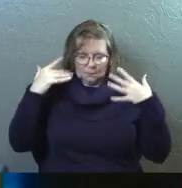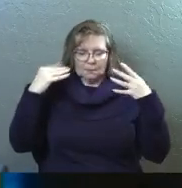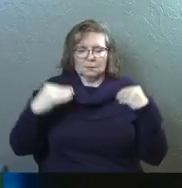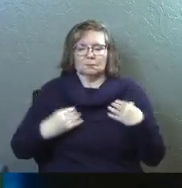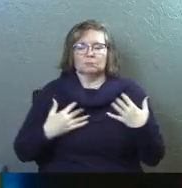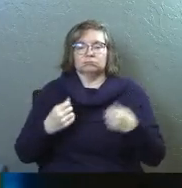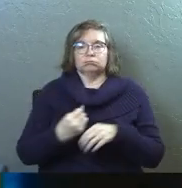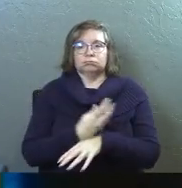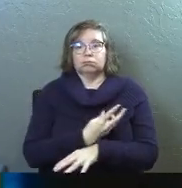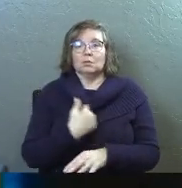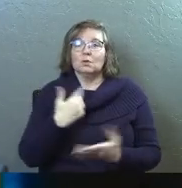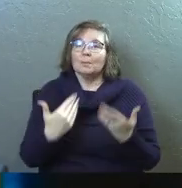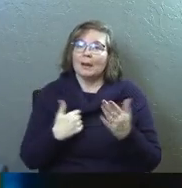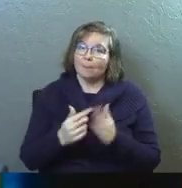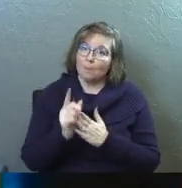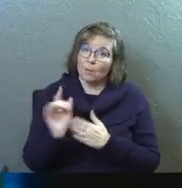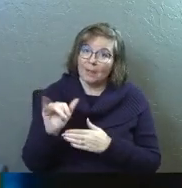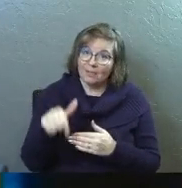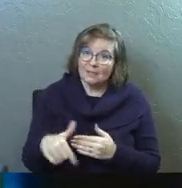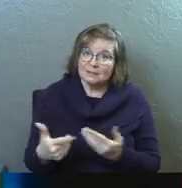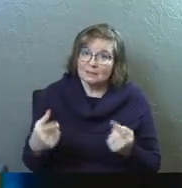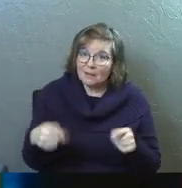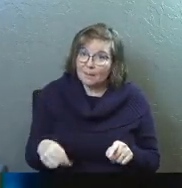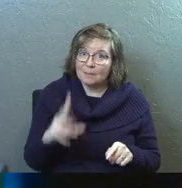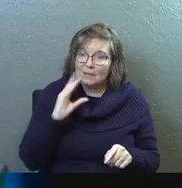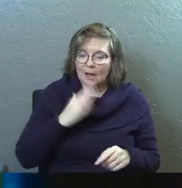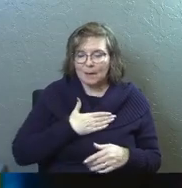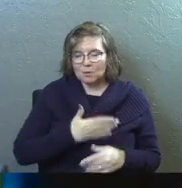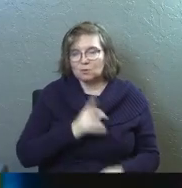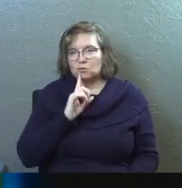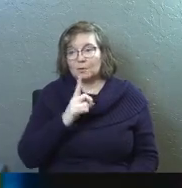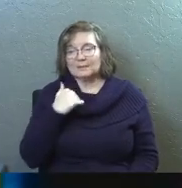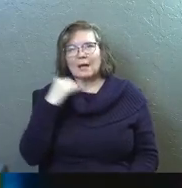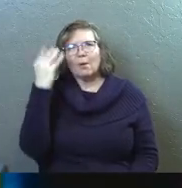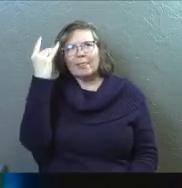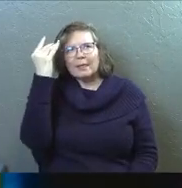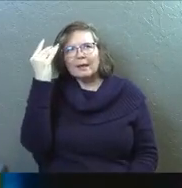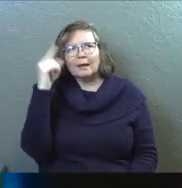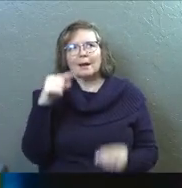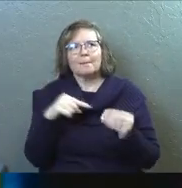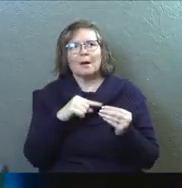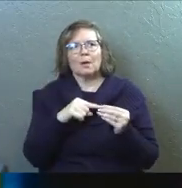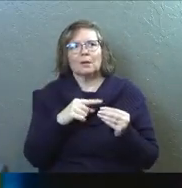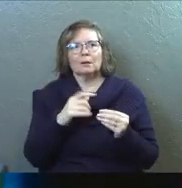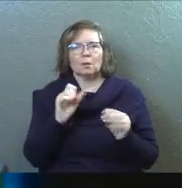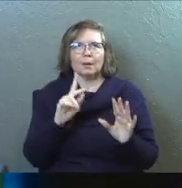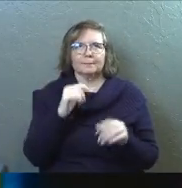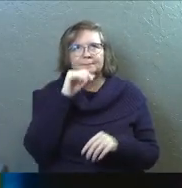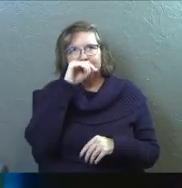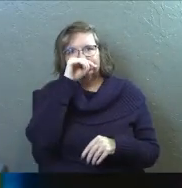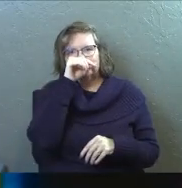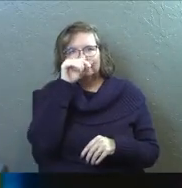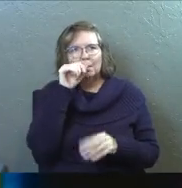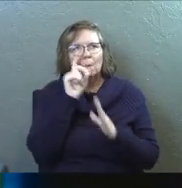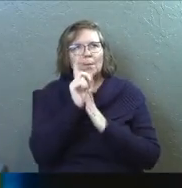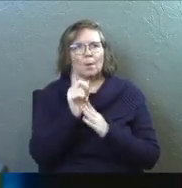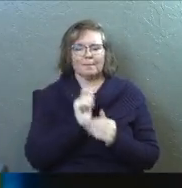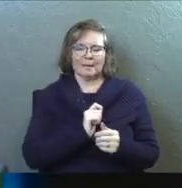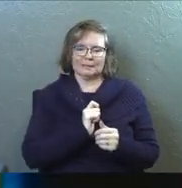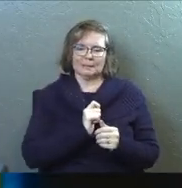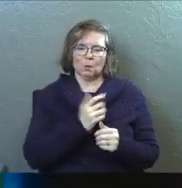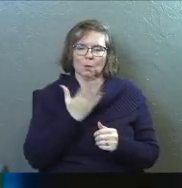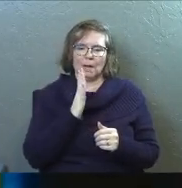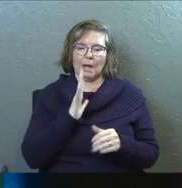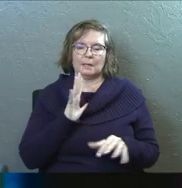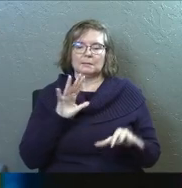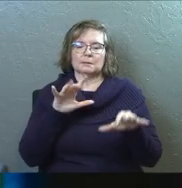too, I think you've probably had moments like this. I'm willing to bet because I was thinking about it, you know, okay, what are the moments if like God